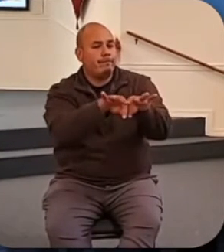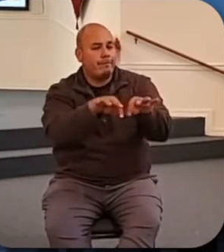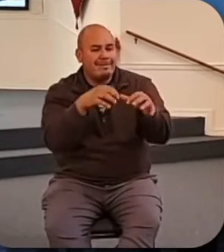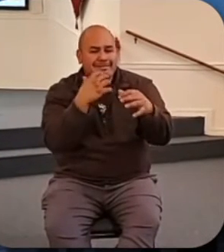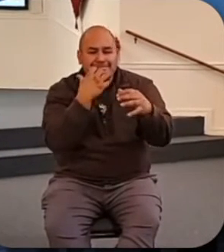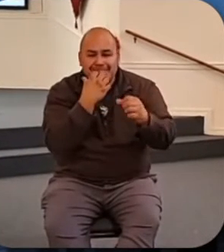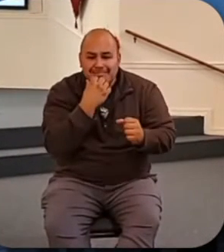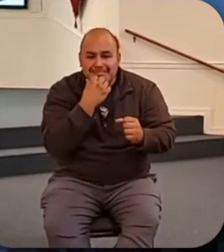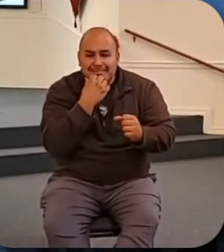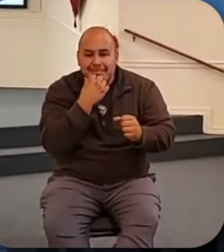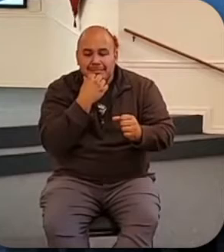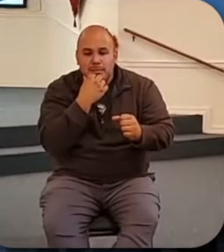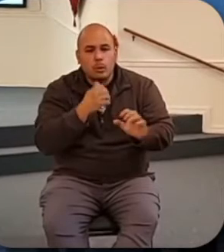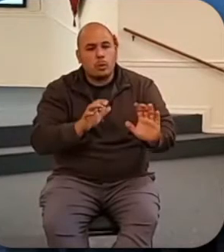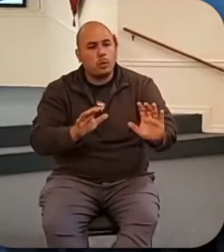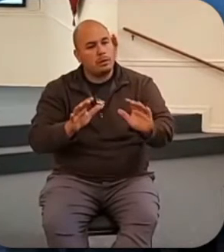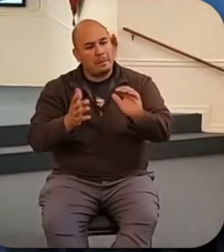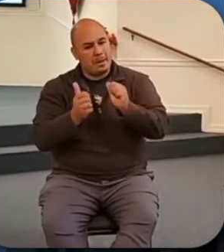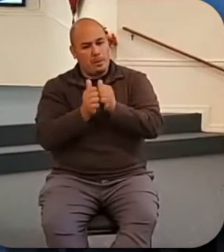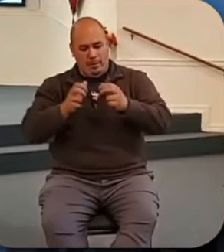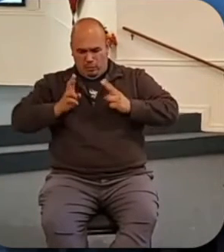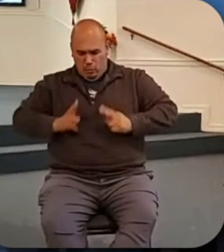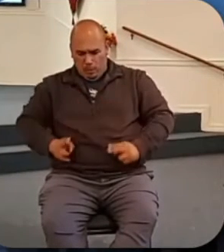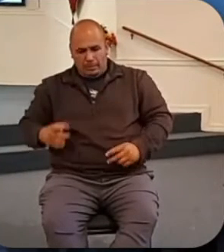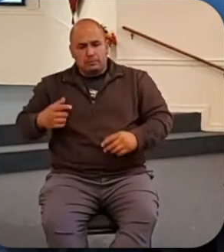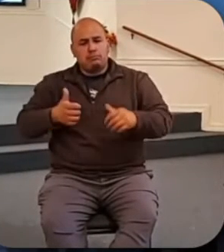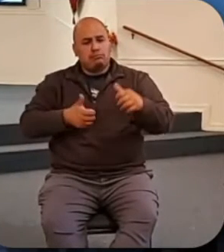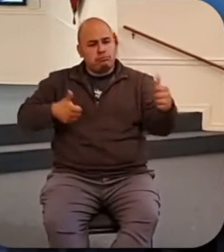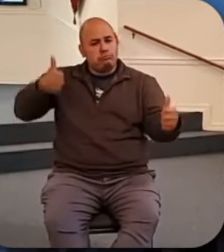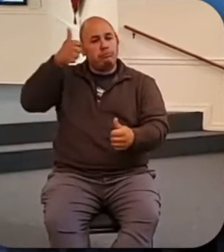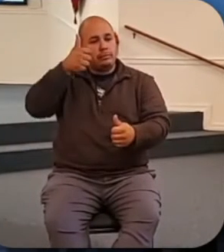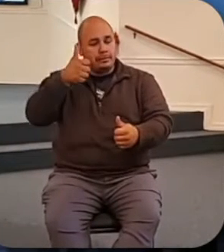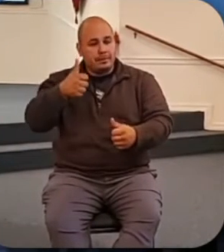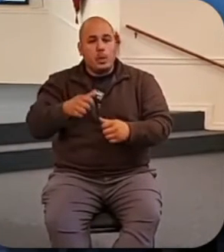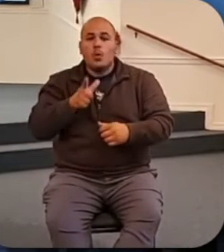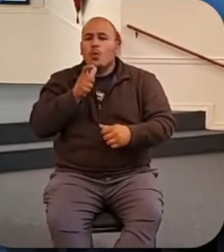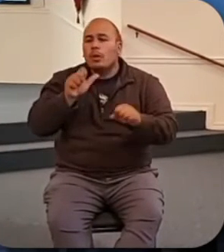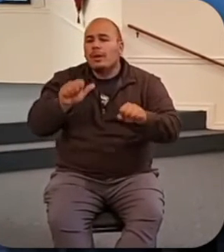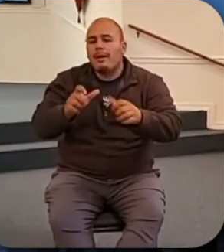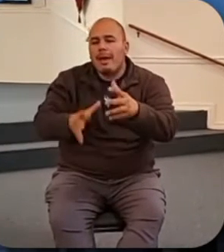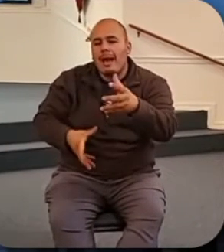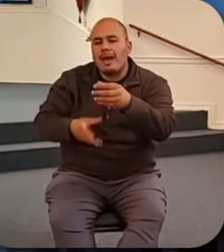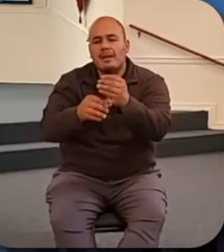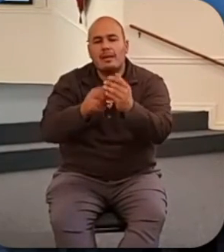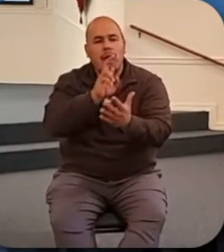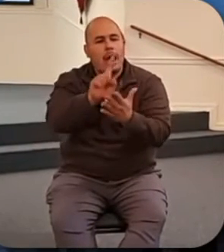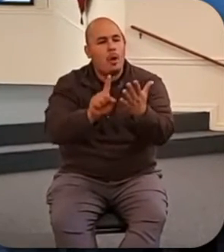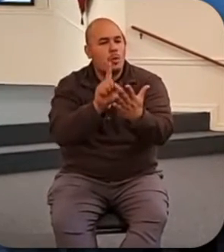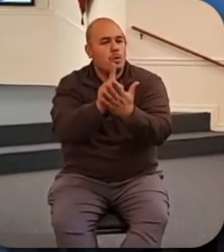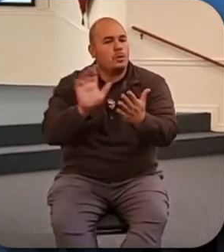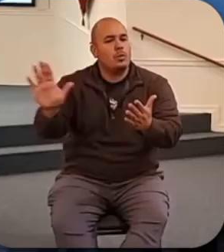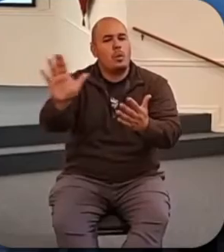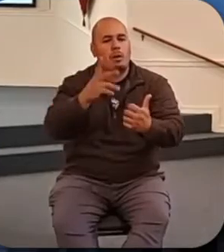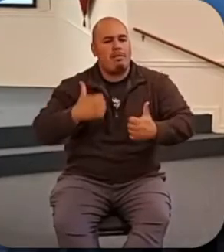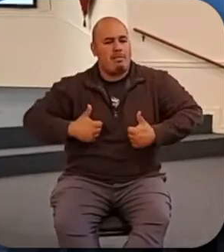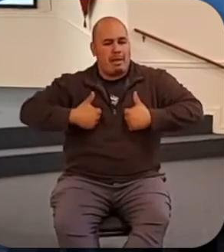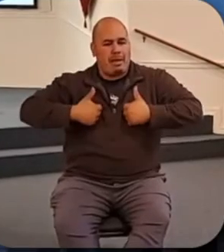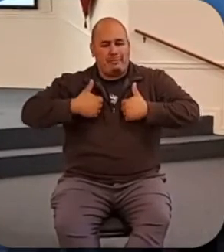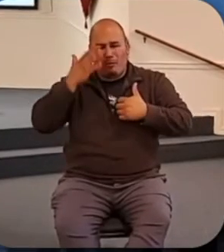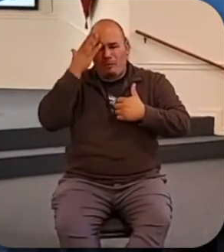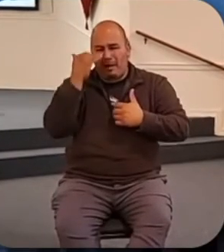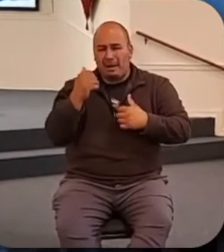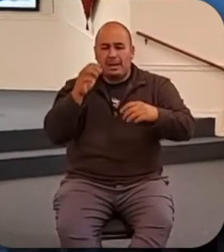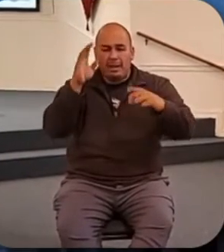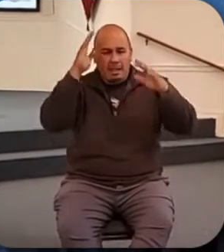Who of you by worrying can add a single hour to your life? Since you cannot do this very little thing, why do you worry about the rest?